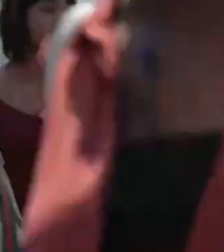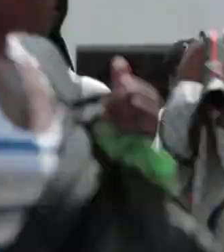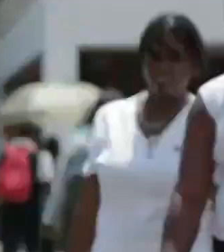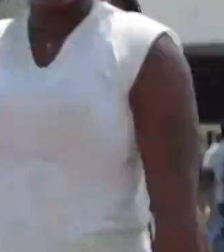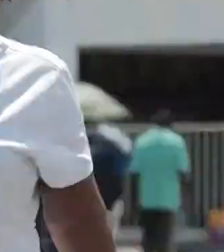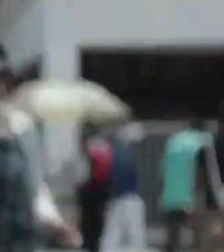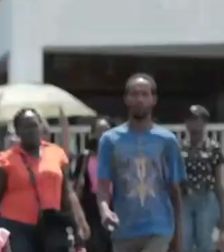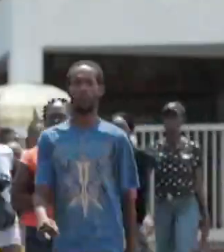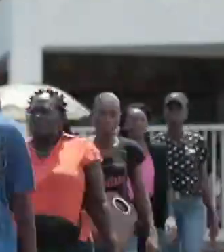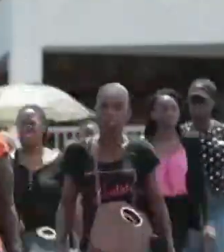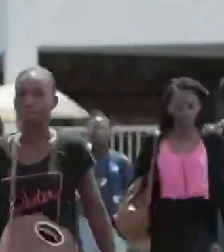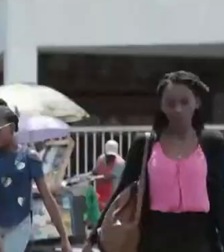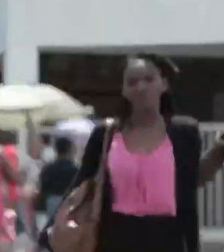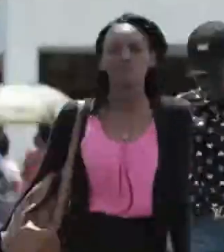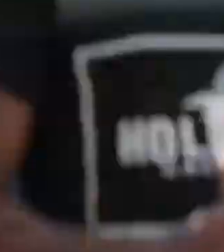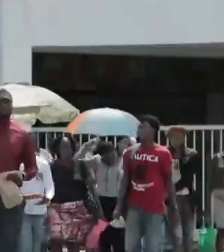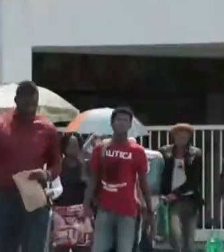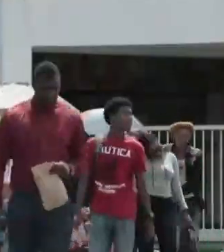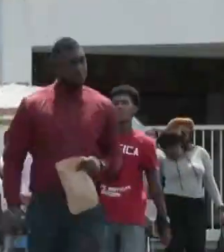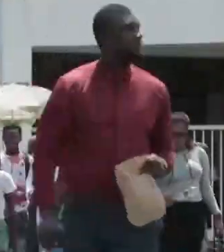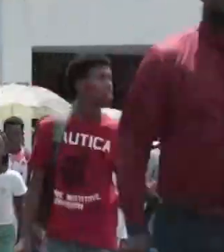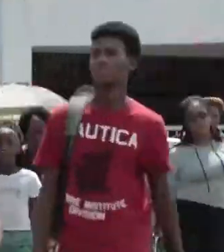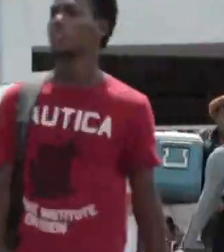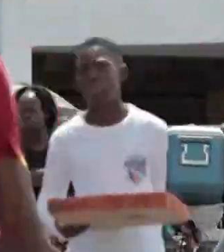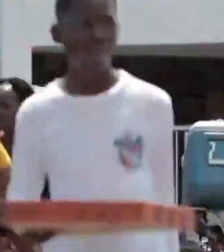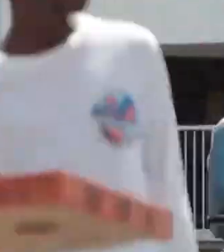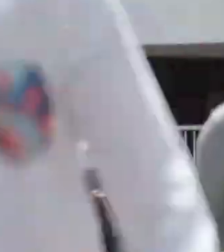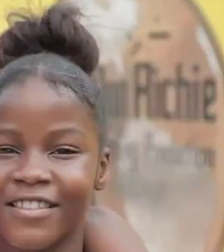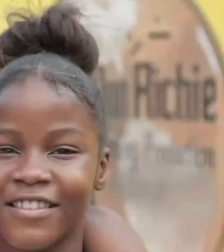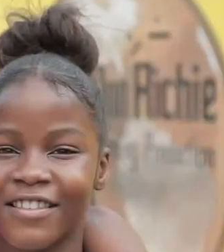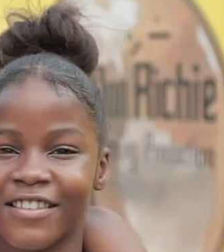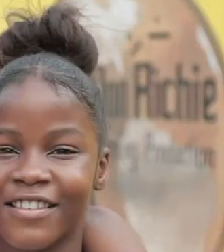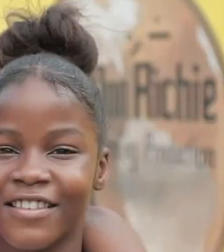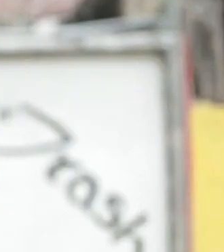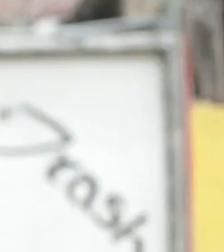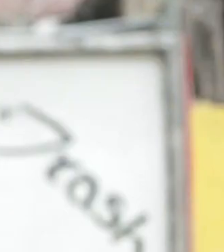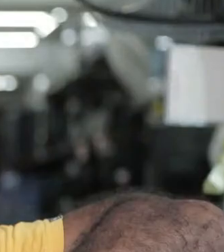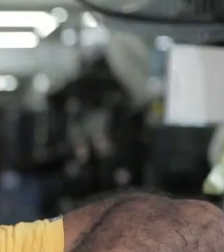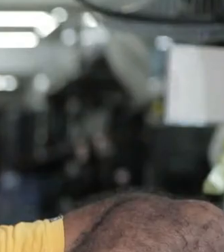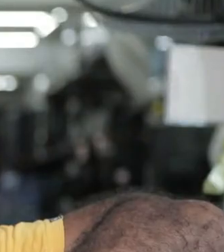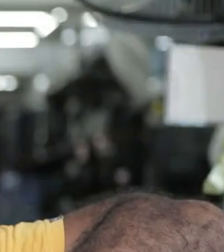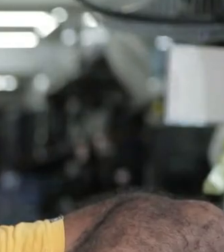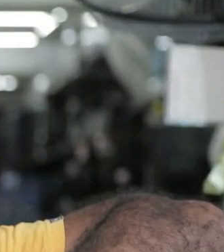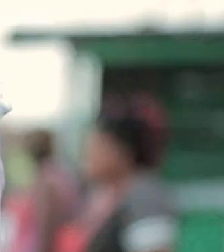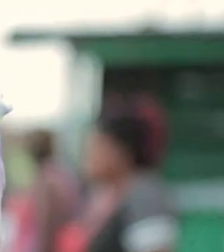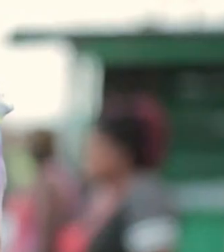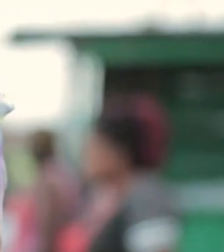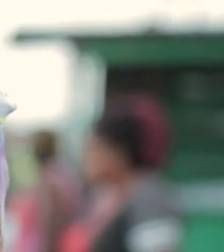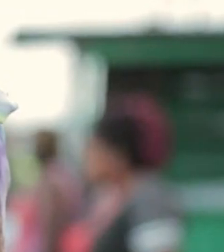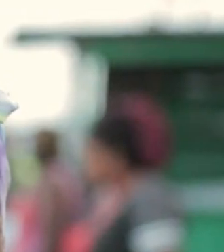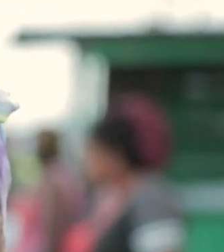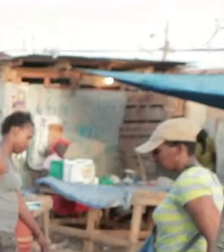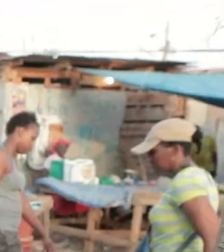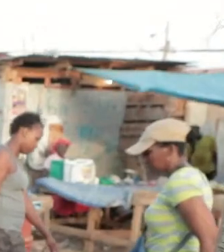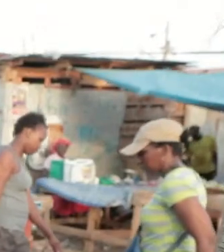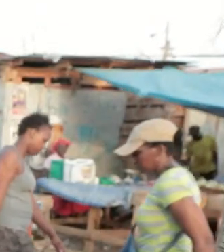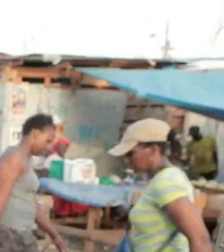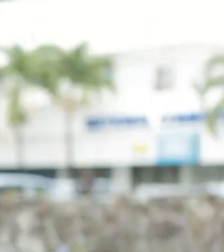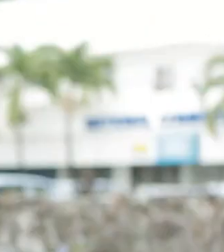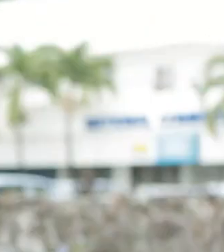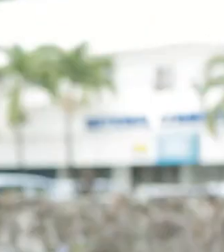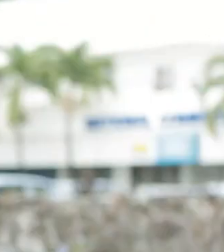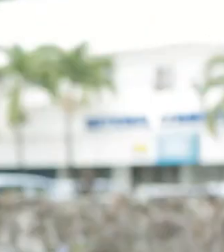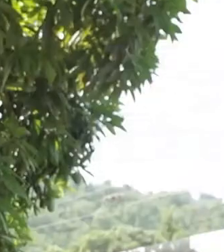No one is immune to mental illness. Your age, race, gender, social